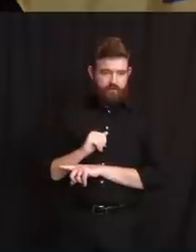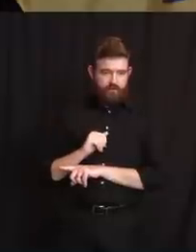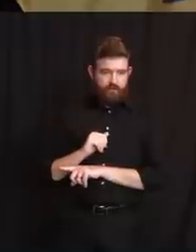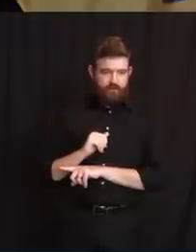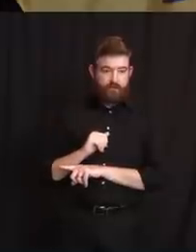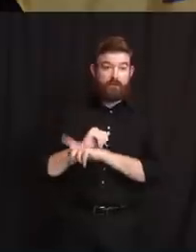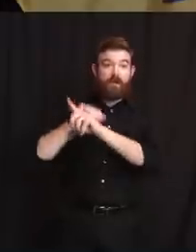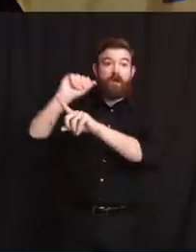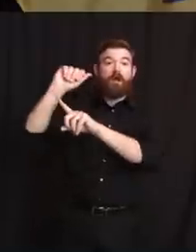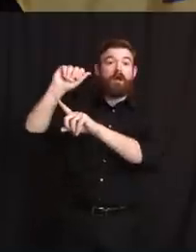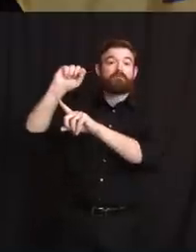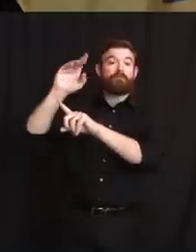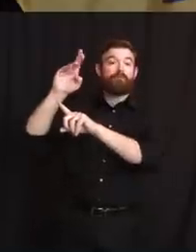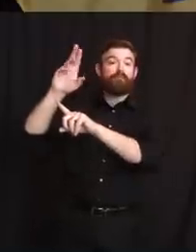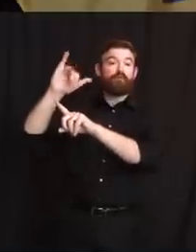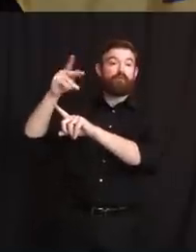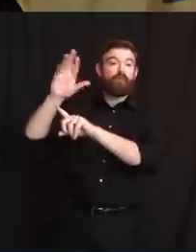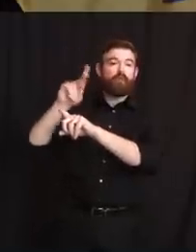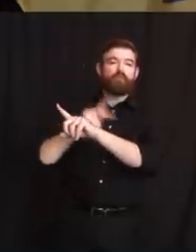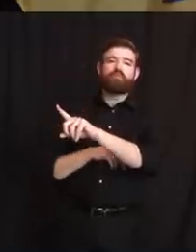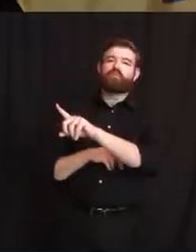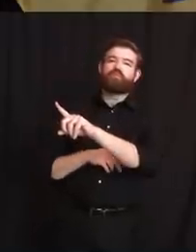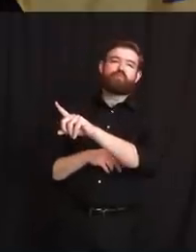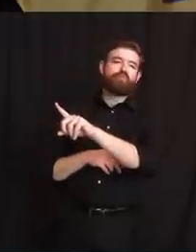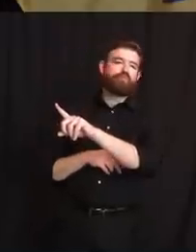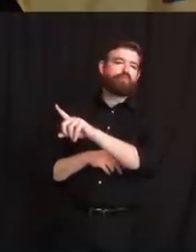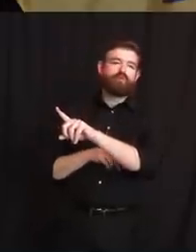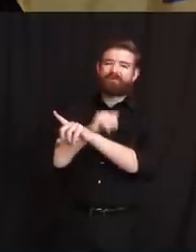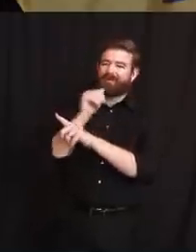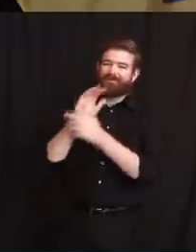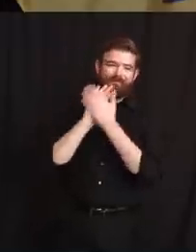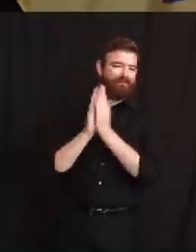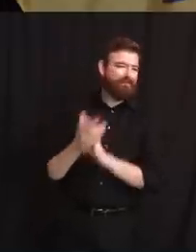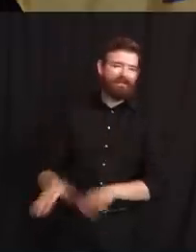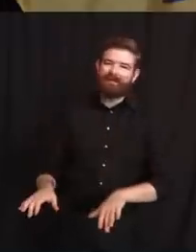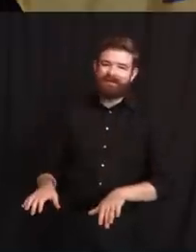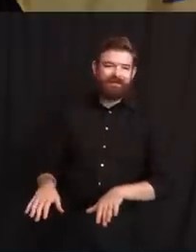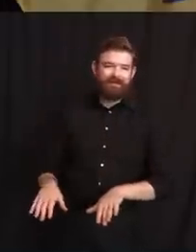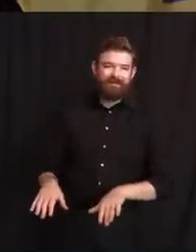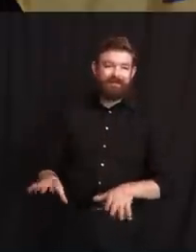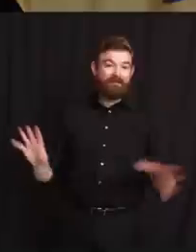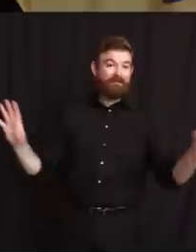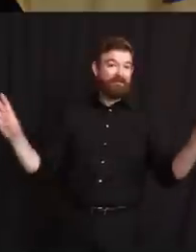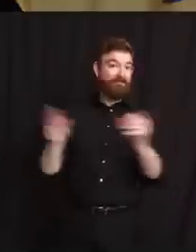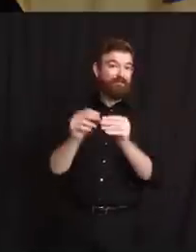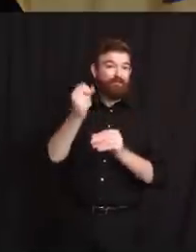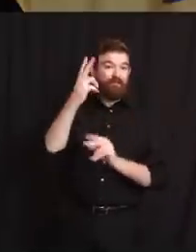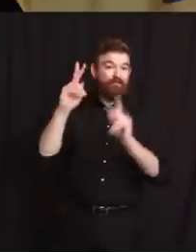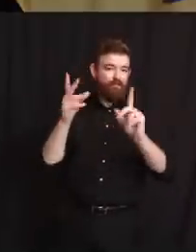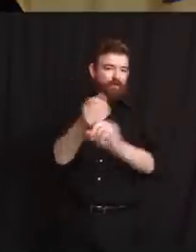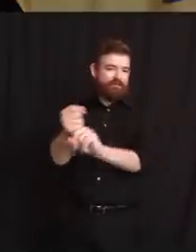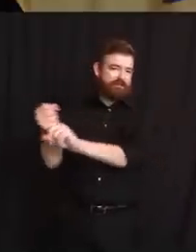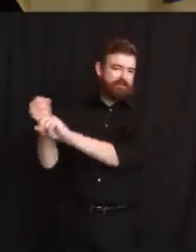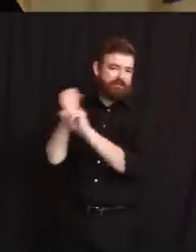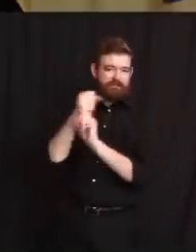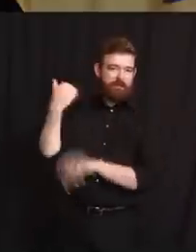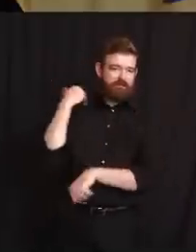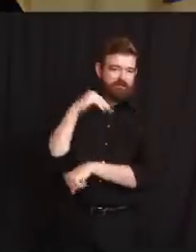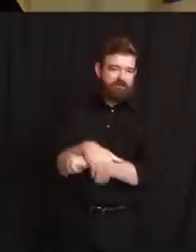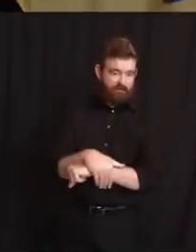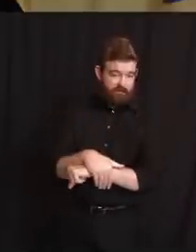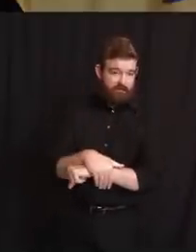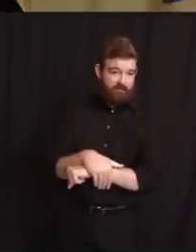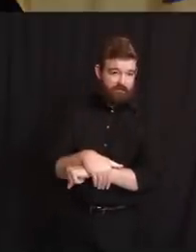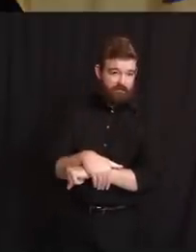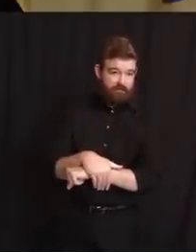a little bit less than peaceful incidents. We had a total of 12 people arrested last night. Changes ranged from third-degree